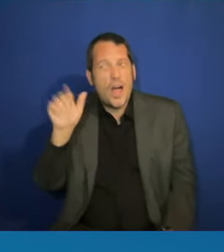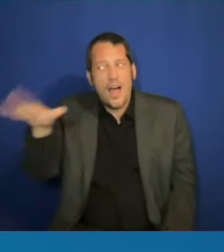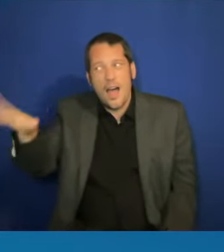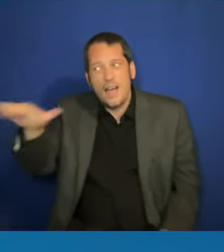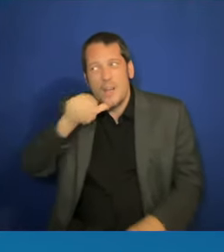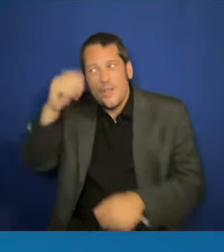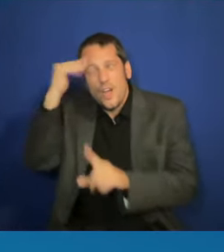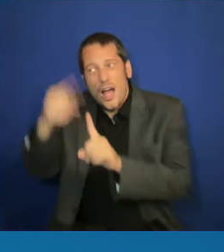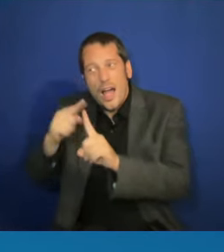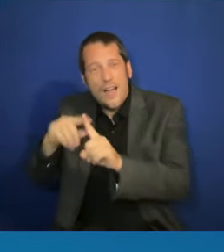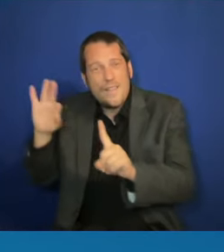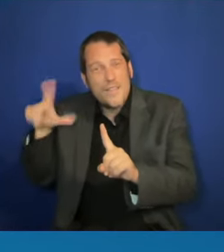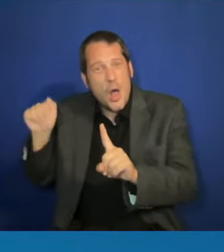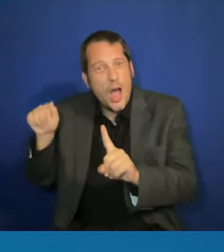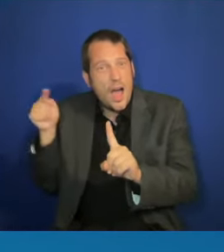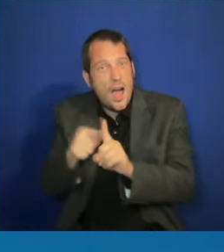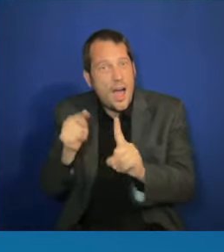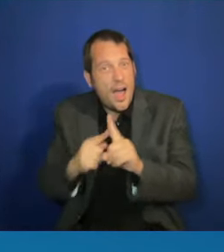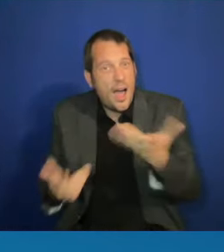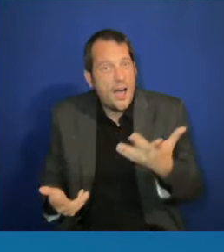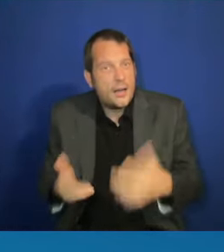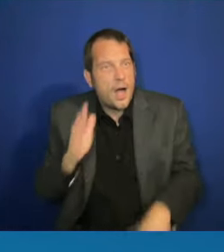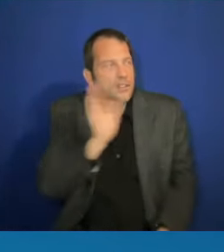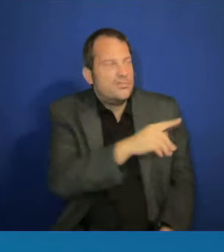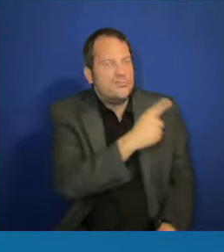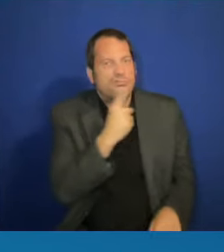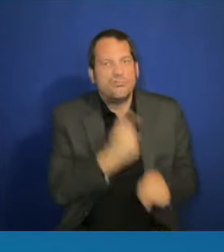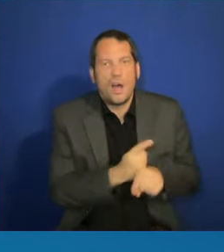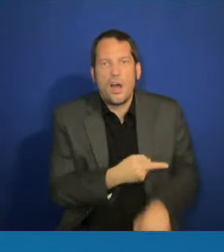Talk to us about how you see this issue in the moment we're in.